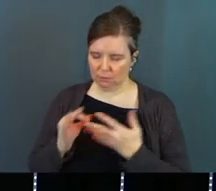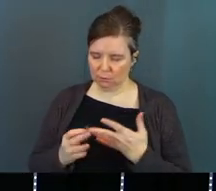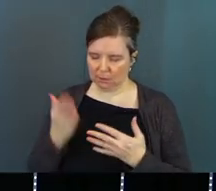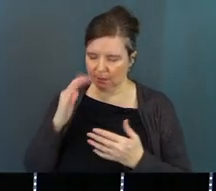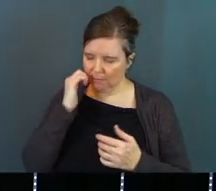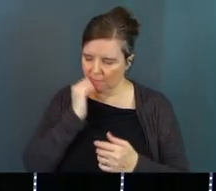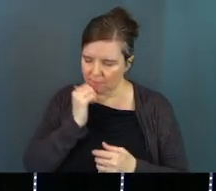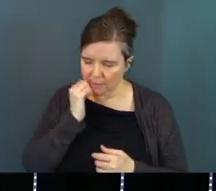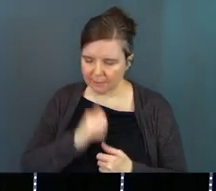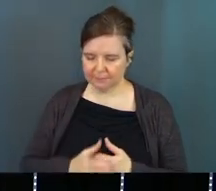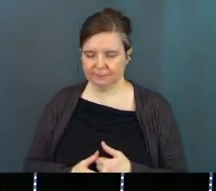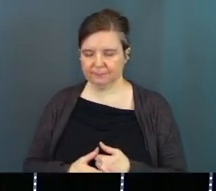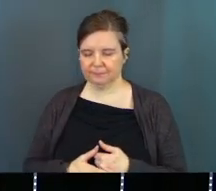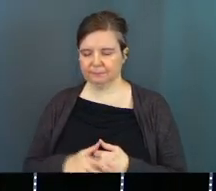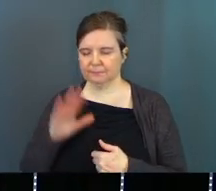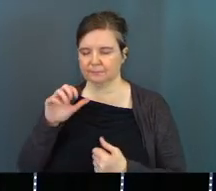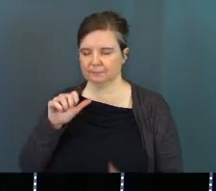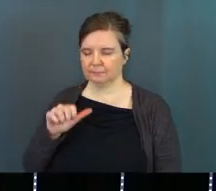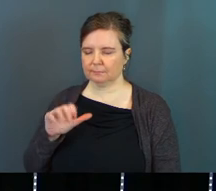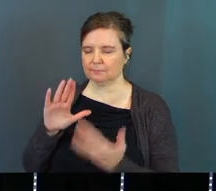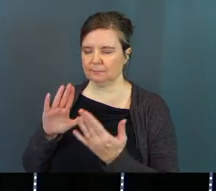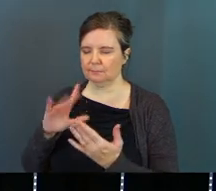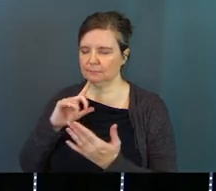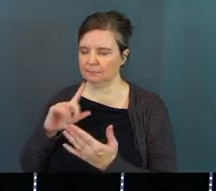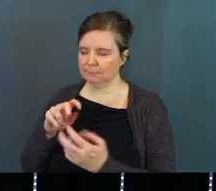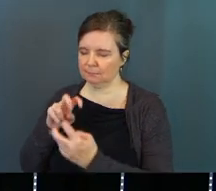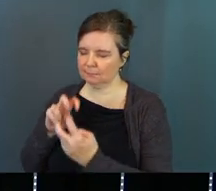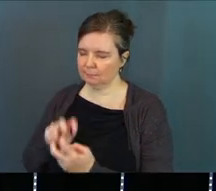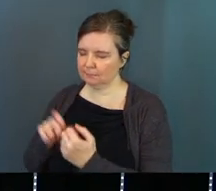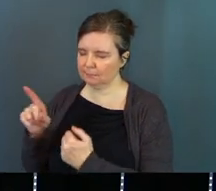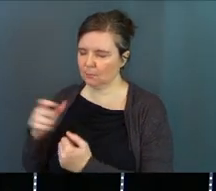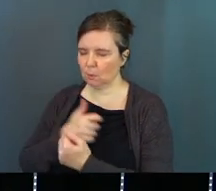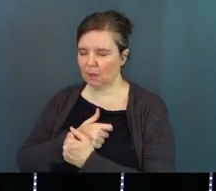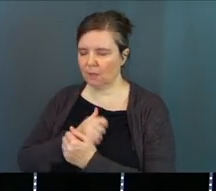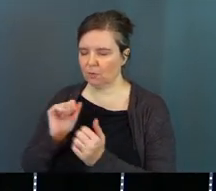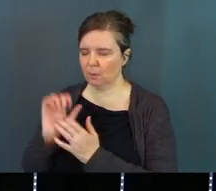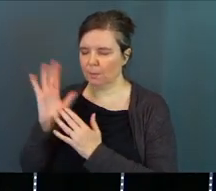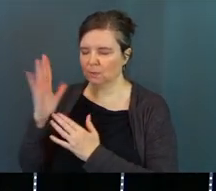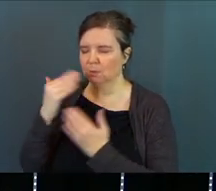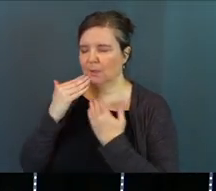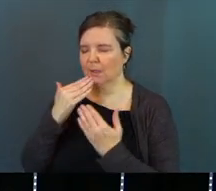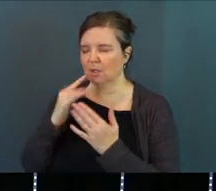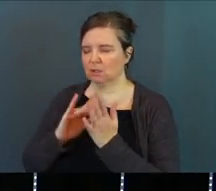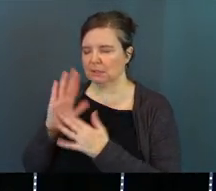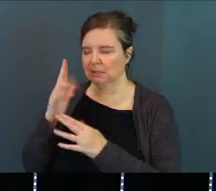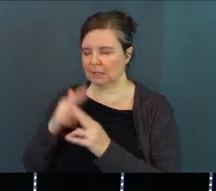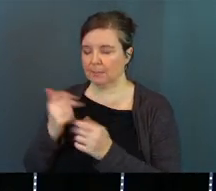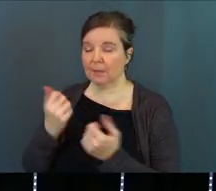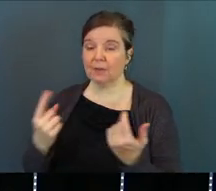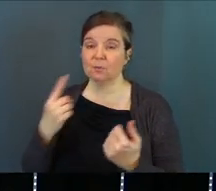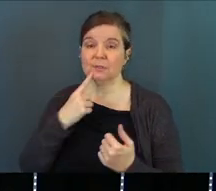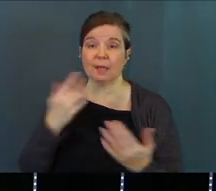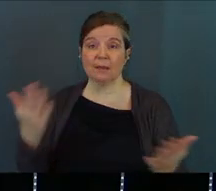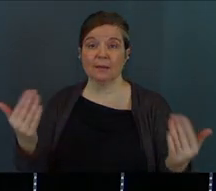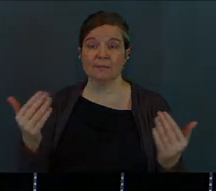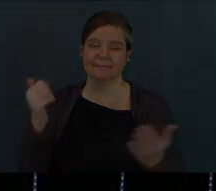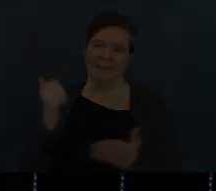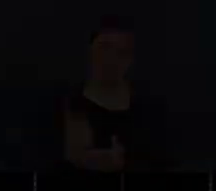choice, God, every day, to be in your presence, to sit at your feet. We love you, we praise you, and we thank you. It's in Jesus' name. And everybody said, Amen.